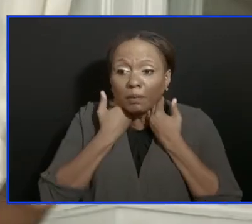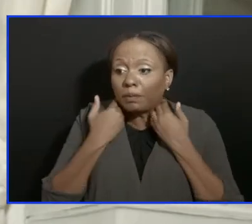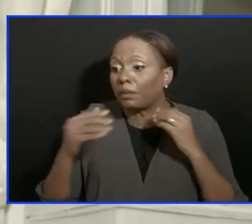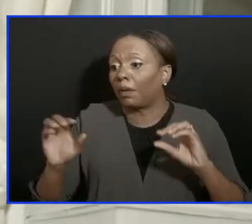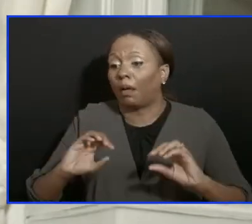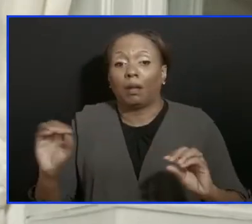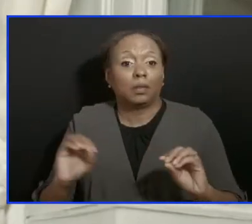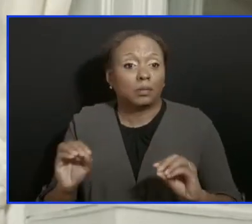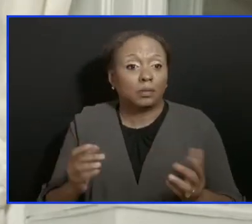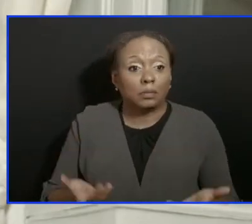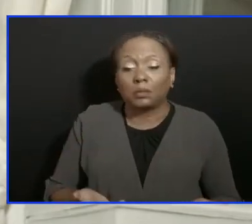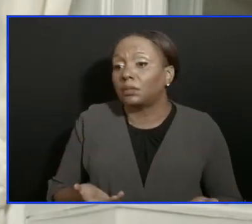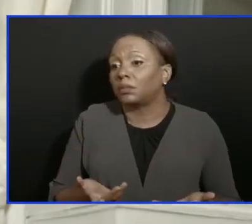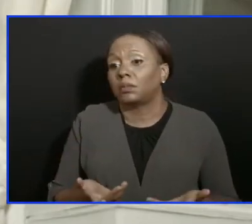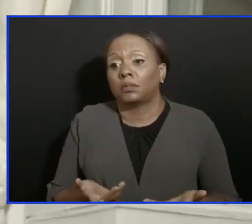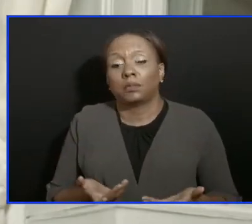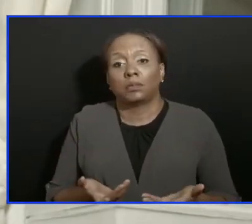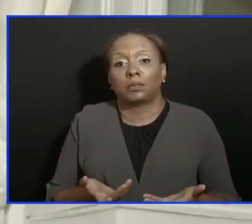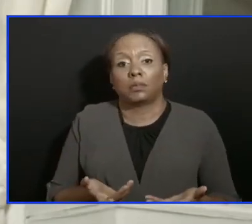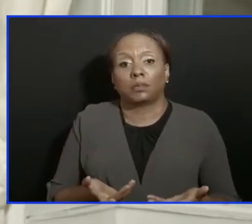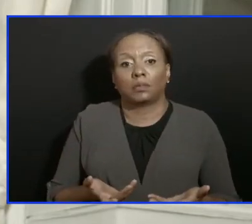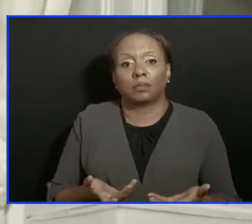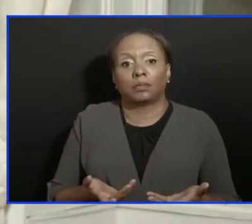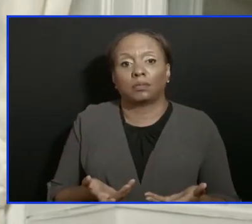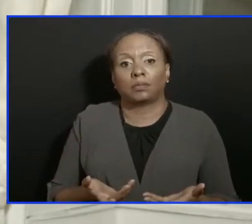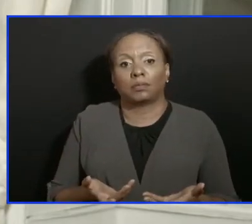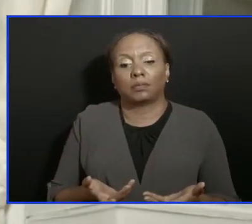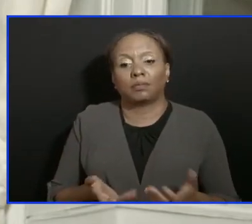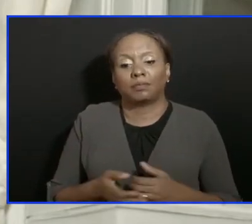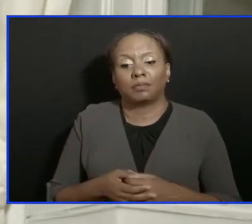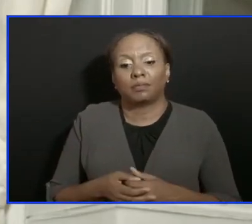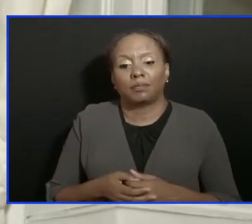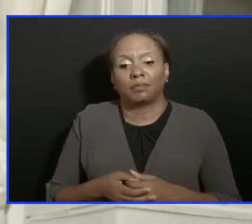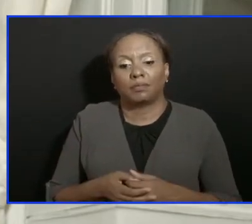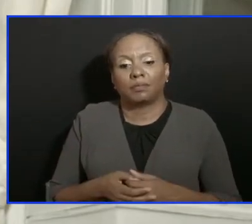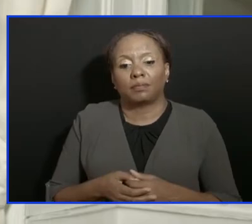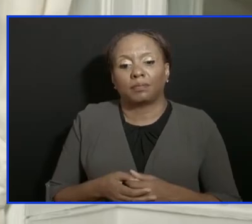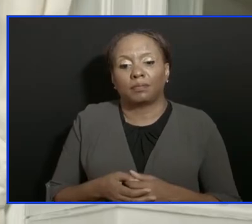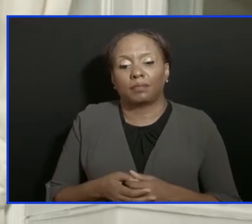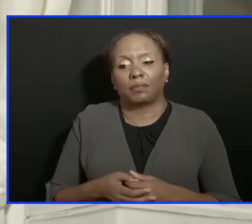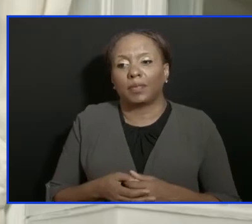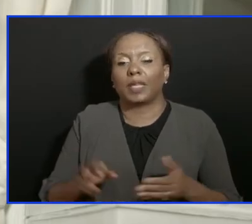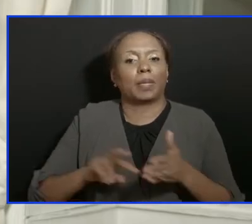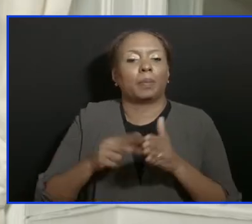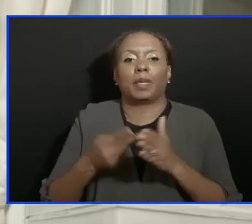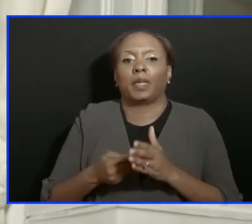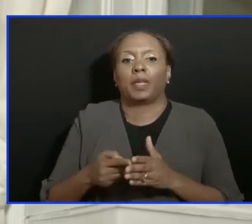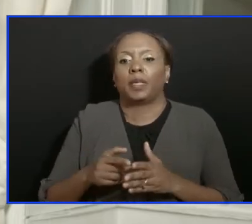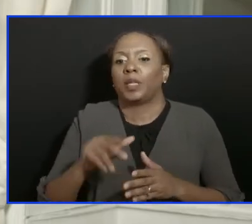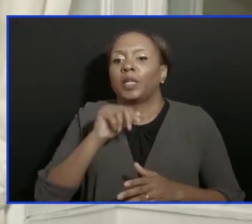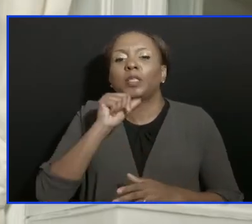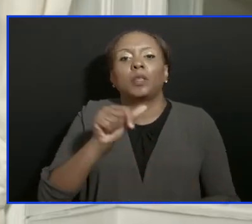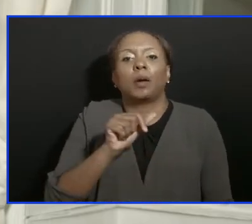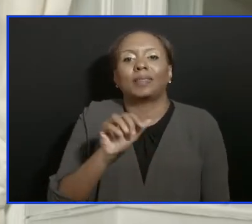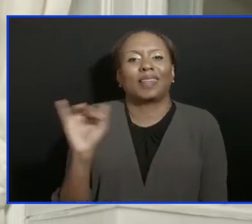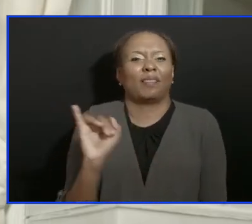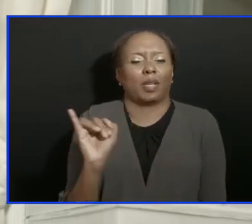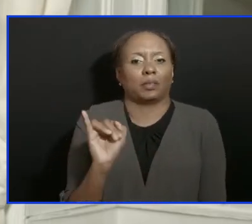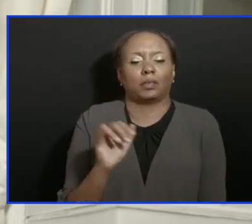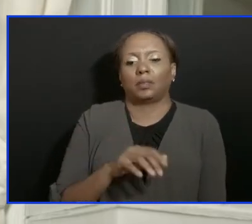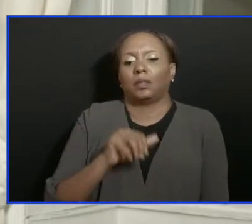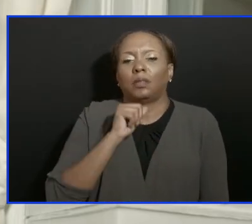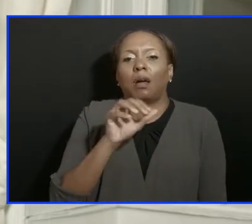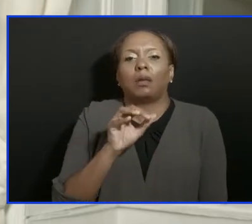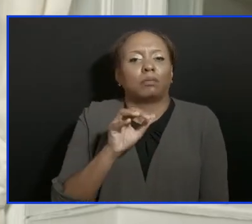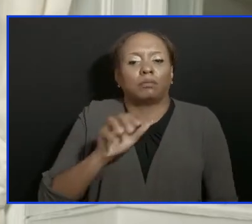from the time of the onset of symptoms, those individuals become basically non-infectious. And these are some mechanisms that we have used even